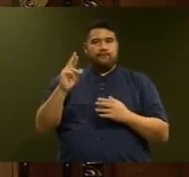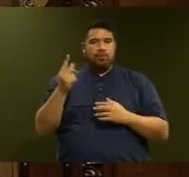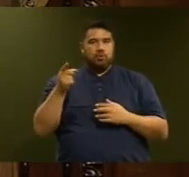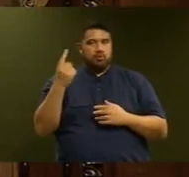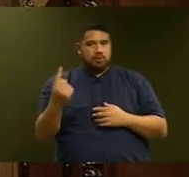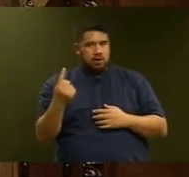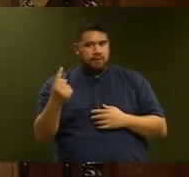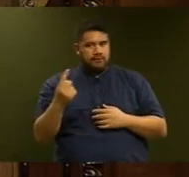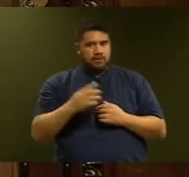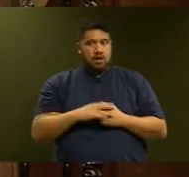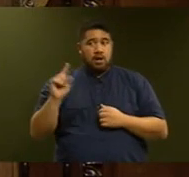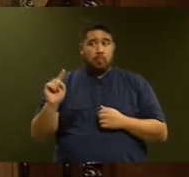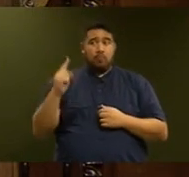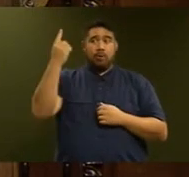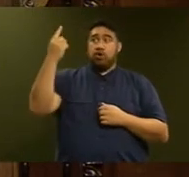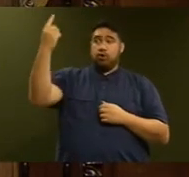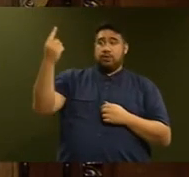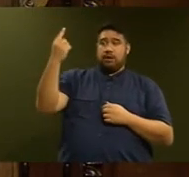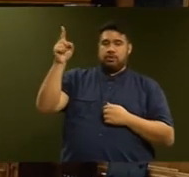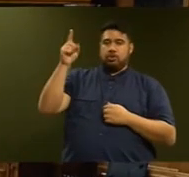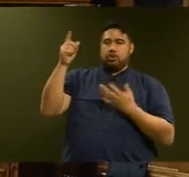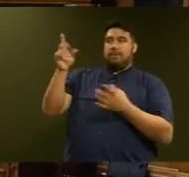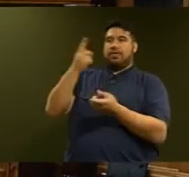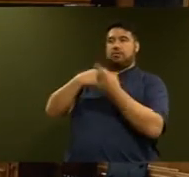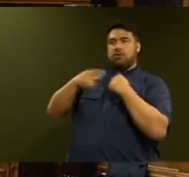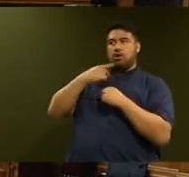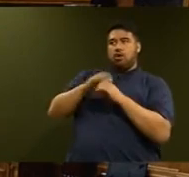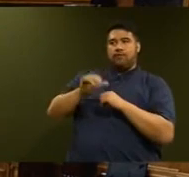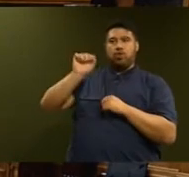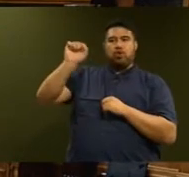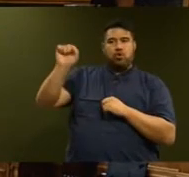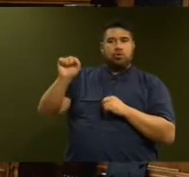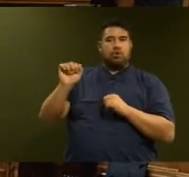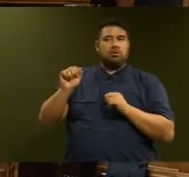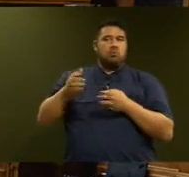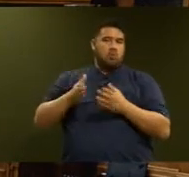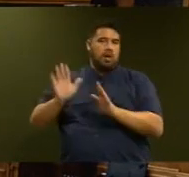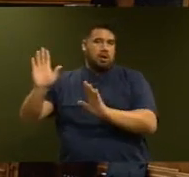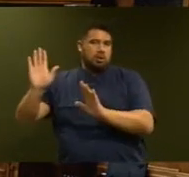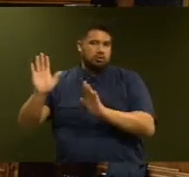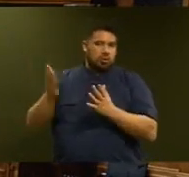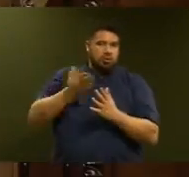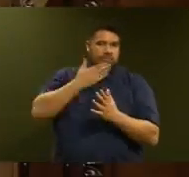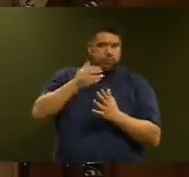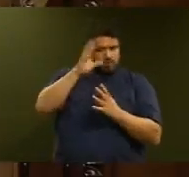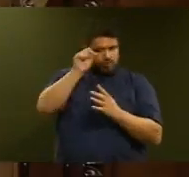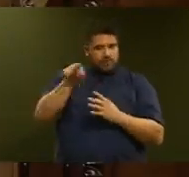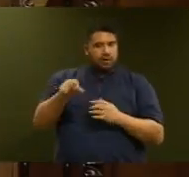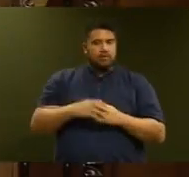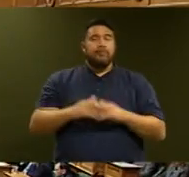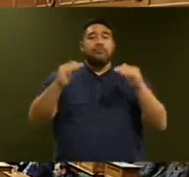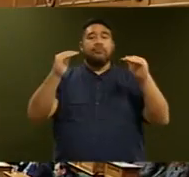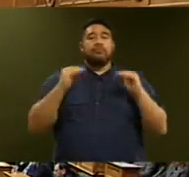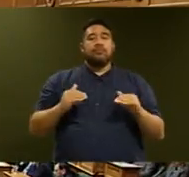...told us of her kind approach. Paula Bennett. Question number three, the Honourable Judith